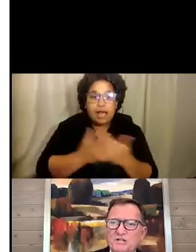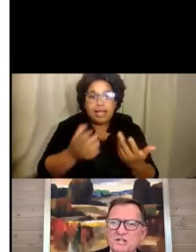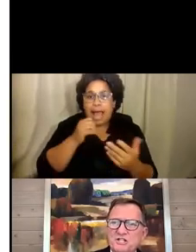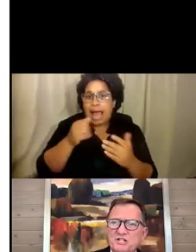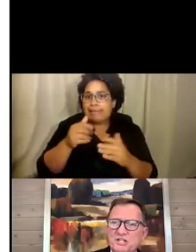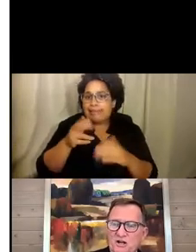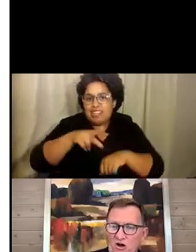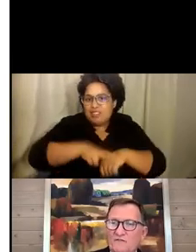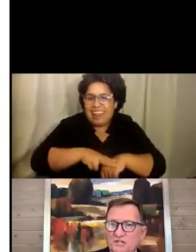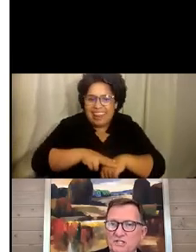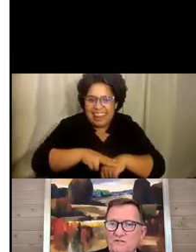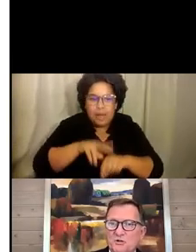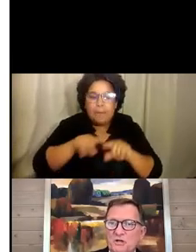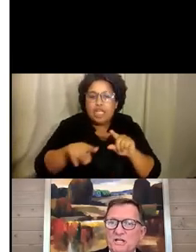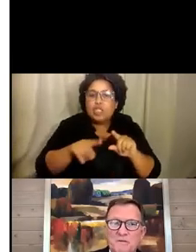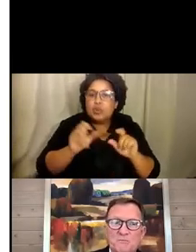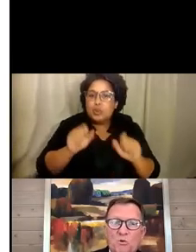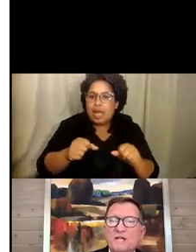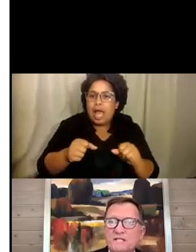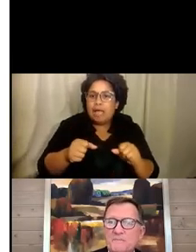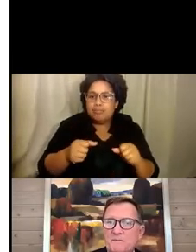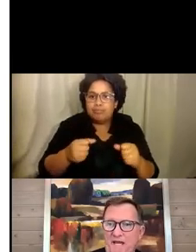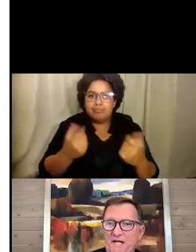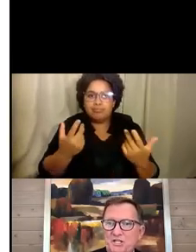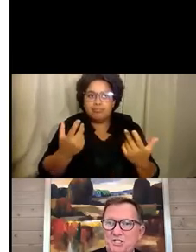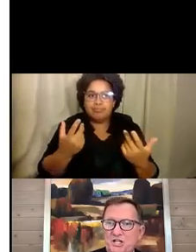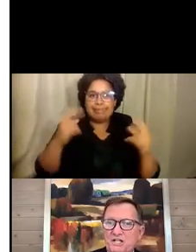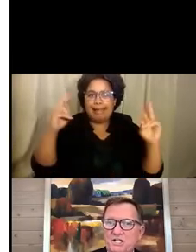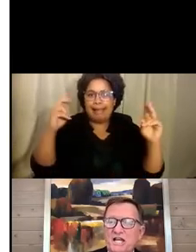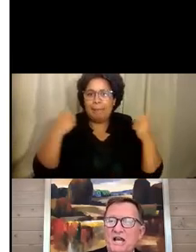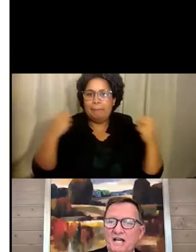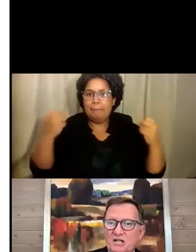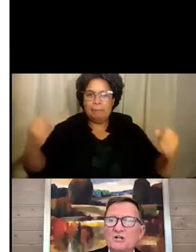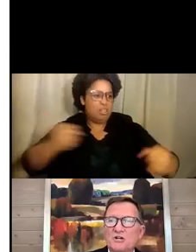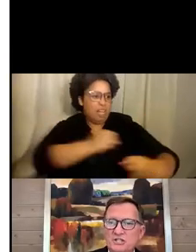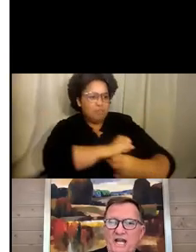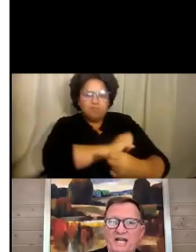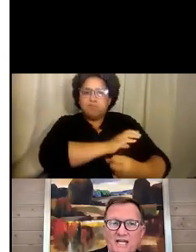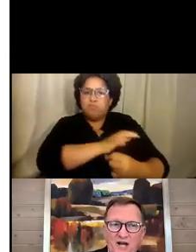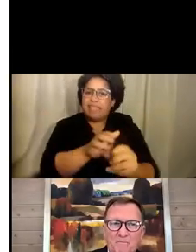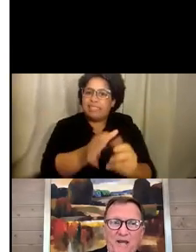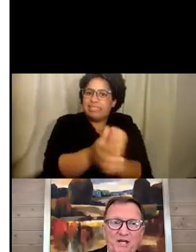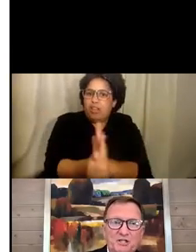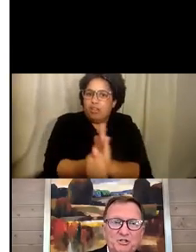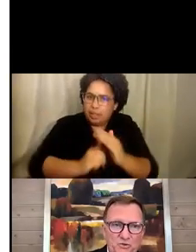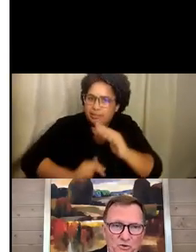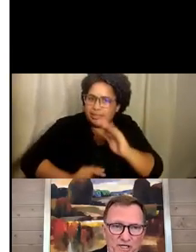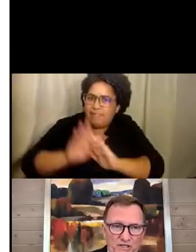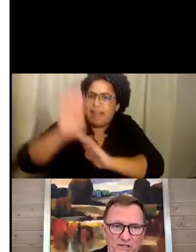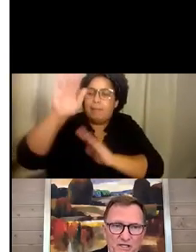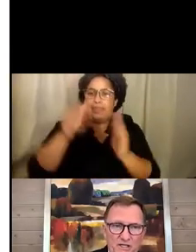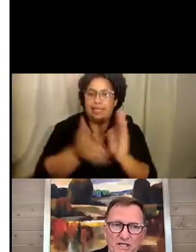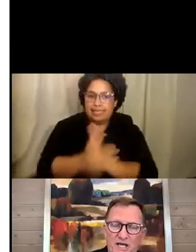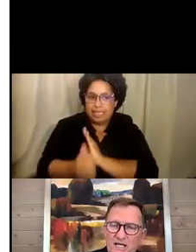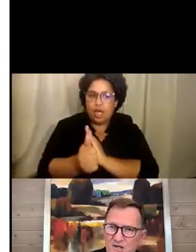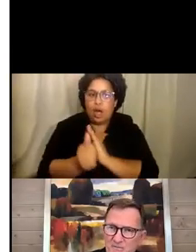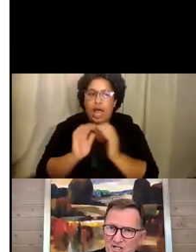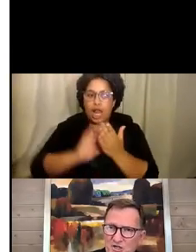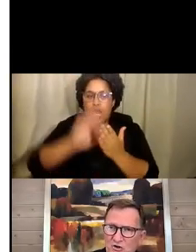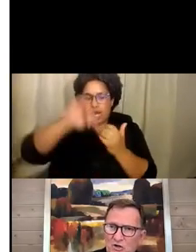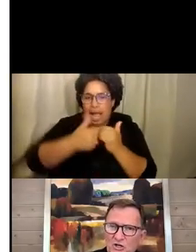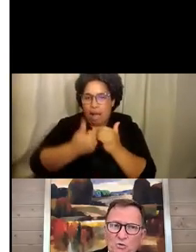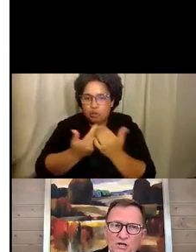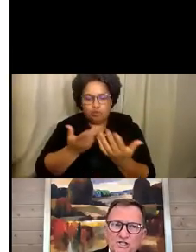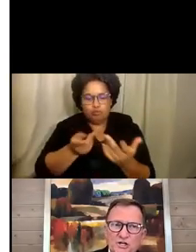organizations and all of us individually can be more adept at managing change and understanding how to manage through it. As I